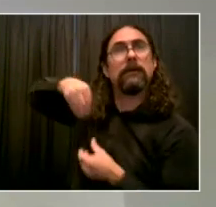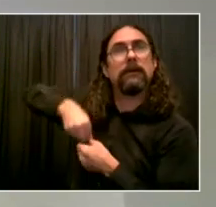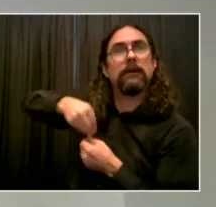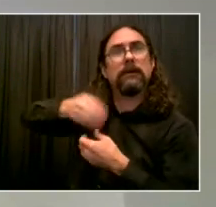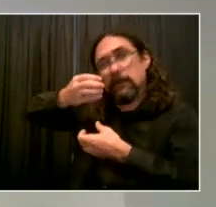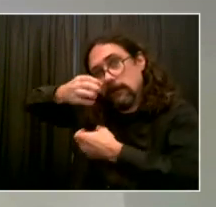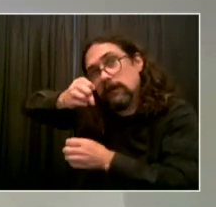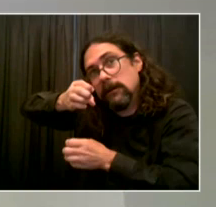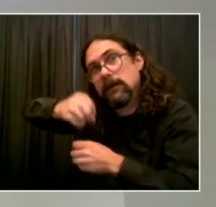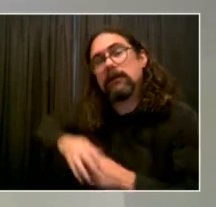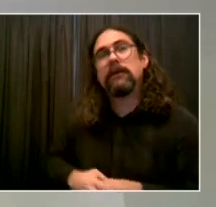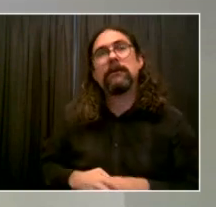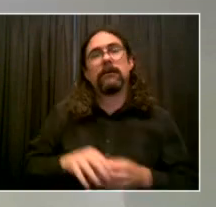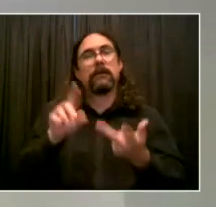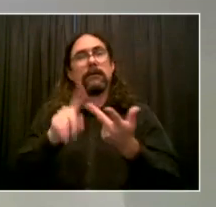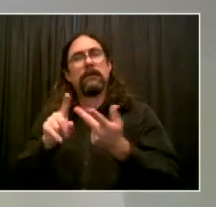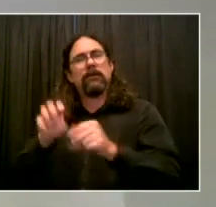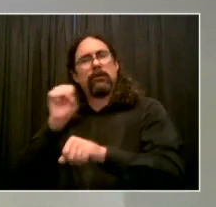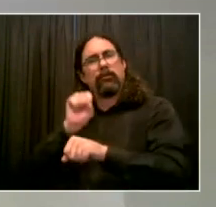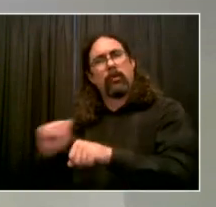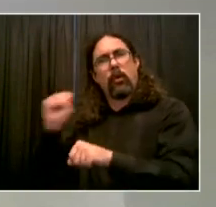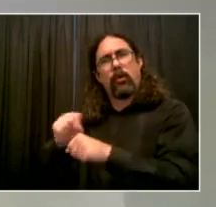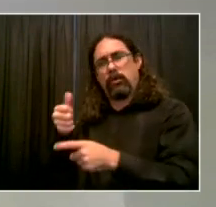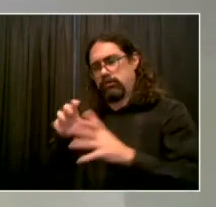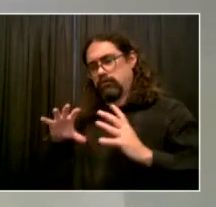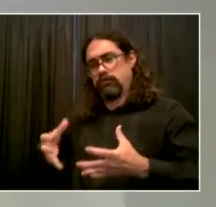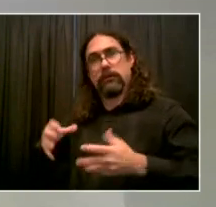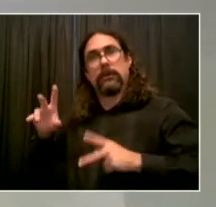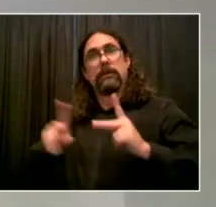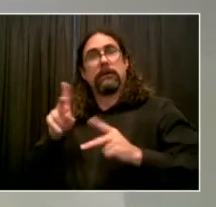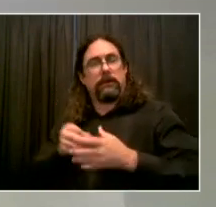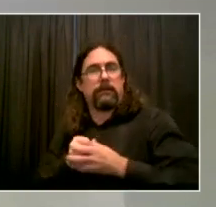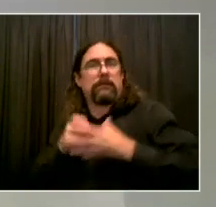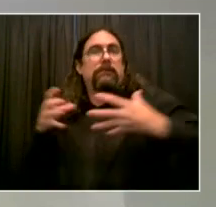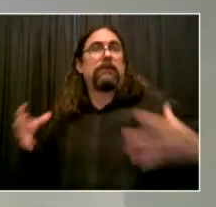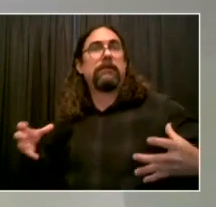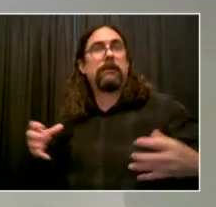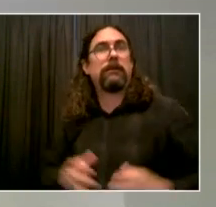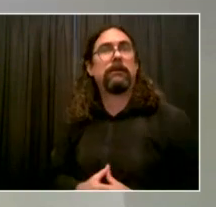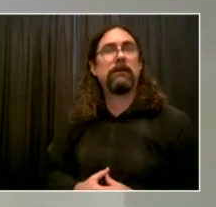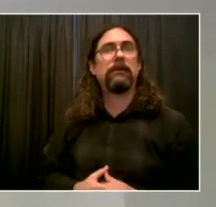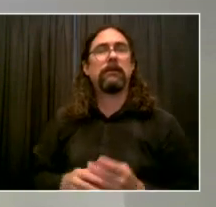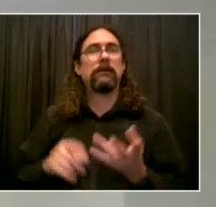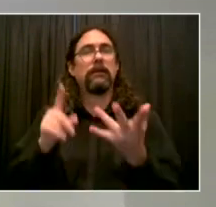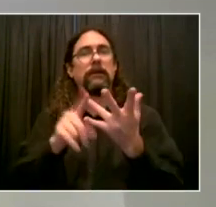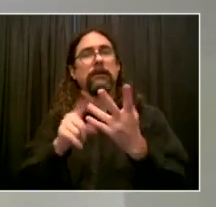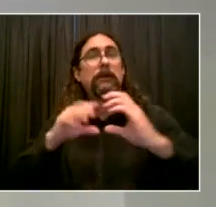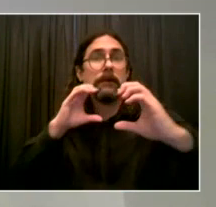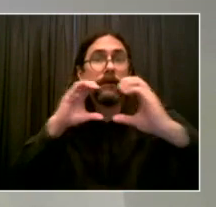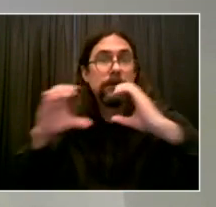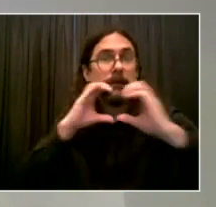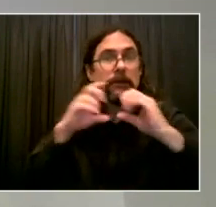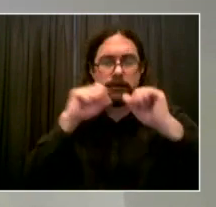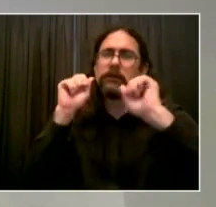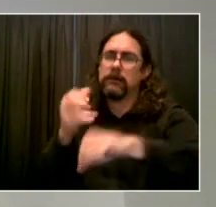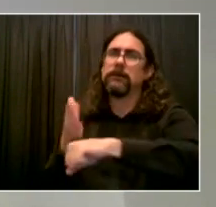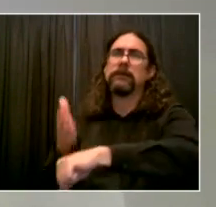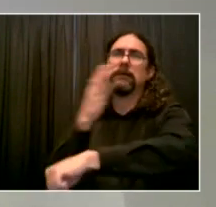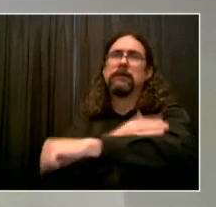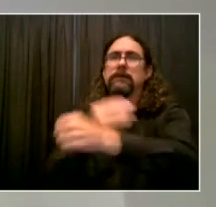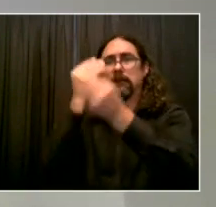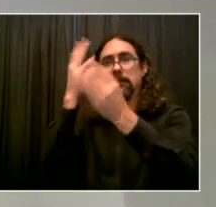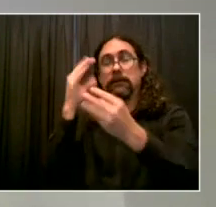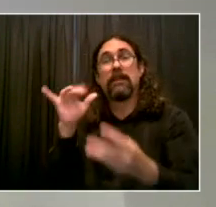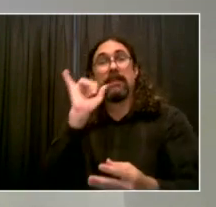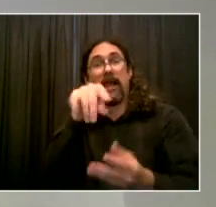innovative communications tools all through the lens of racial justice and the need to address social